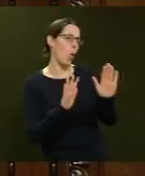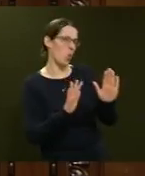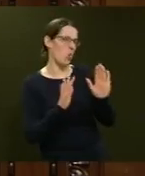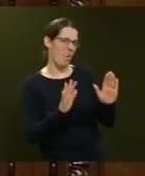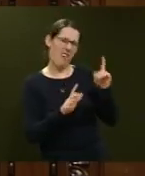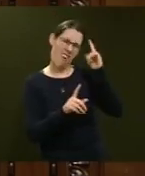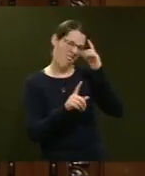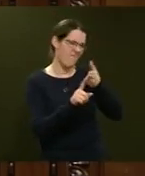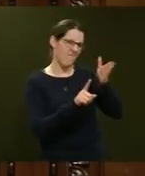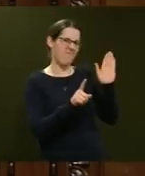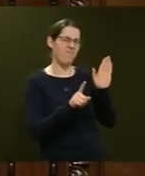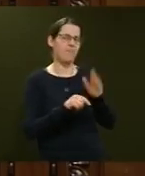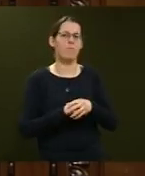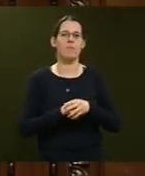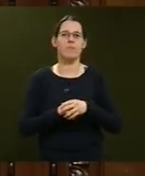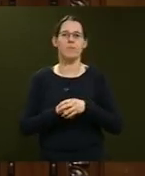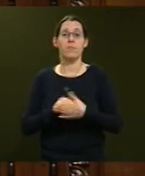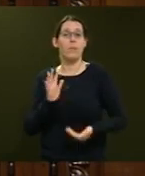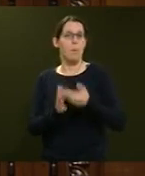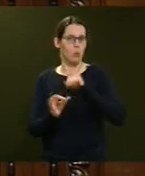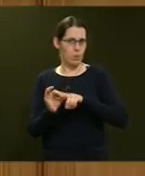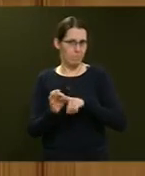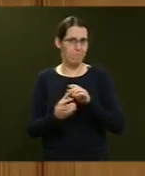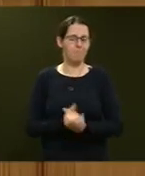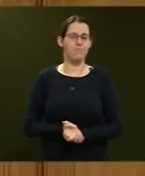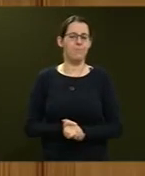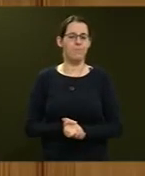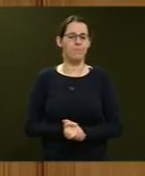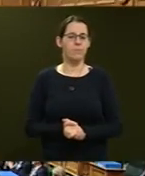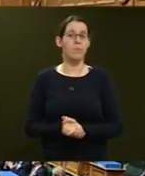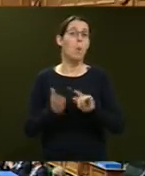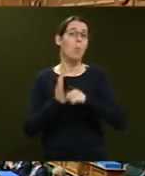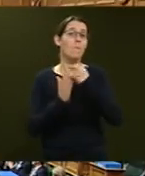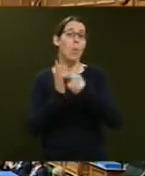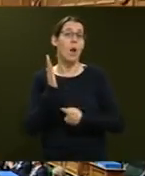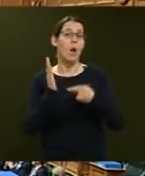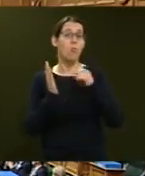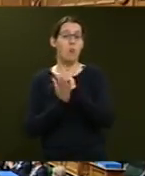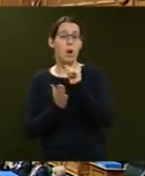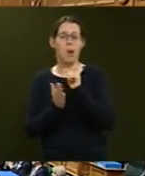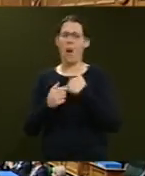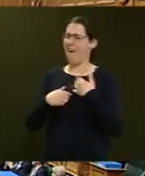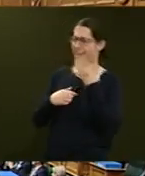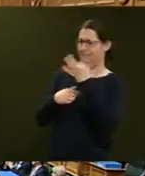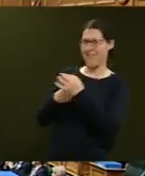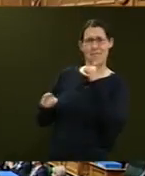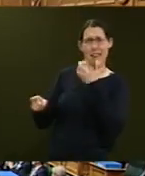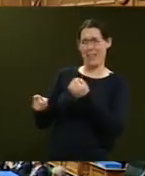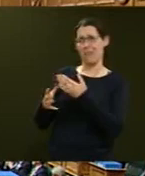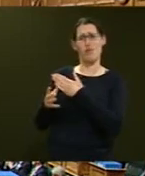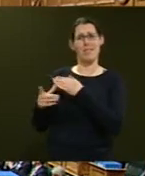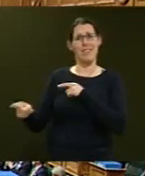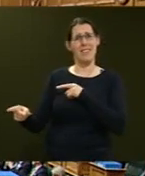beyond the Minister. Supplementary. A point of order, the Right Honourable I asked the Minister whether he had a precedent he was